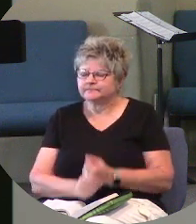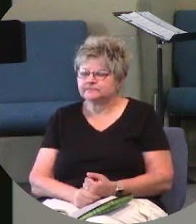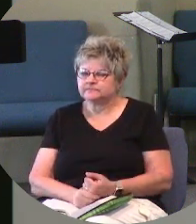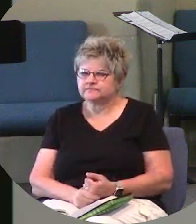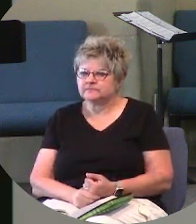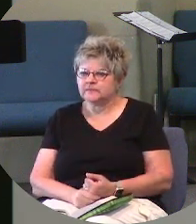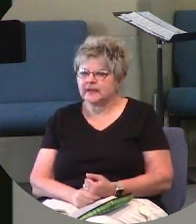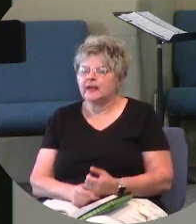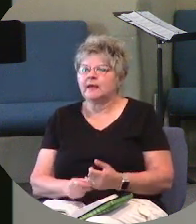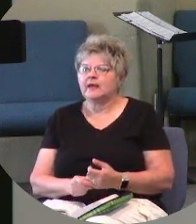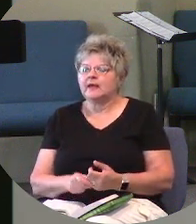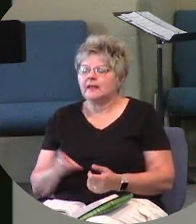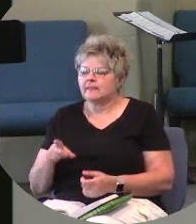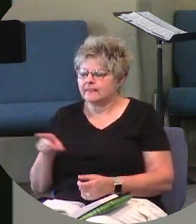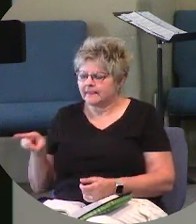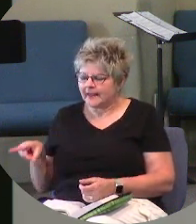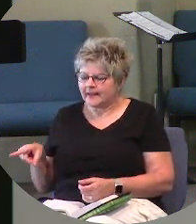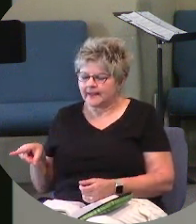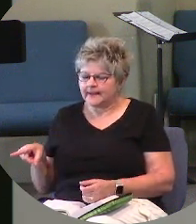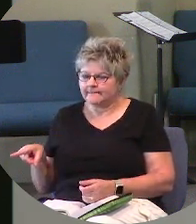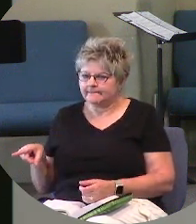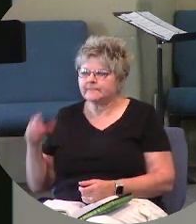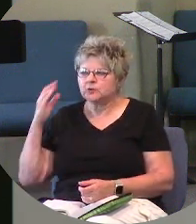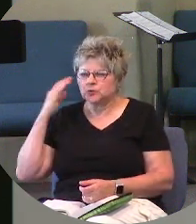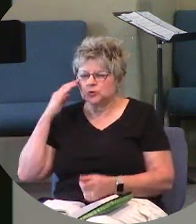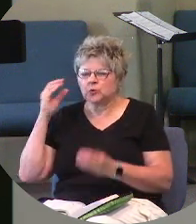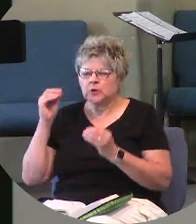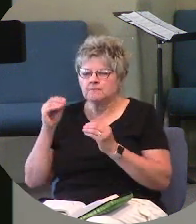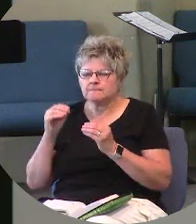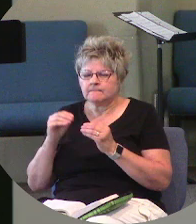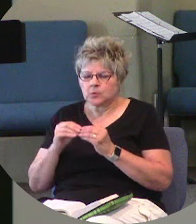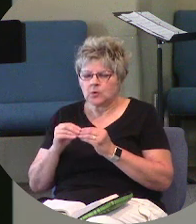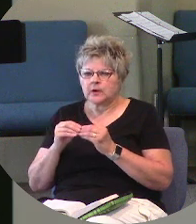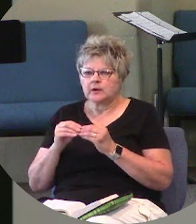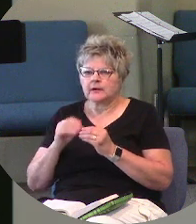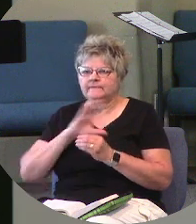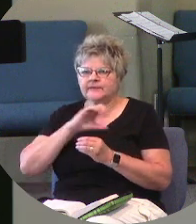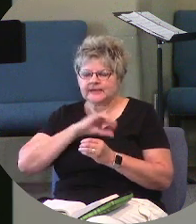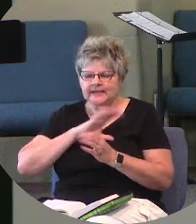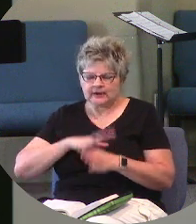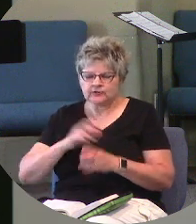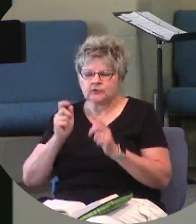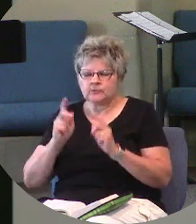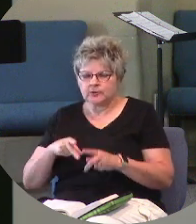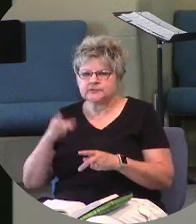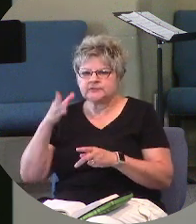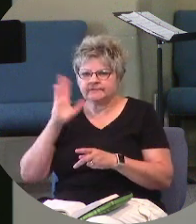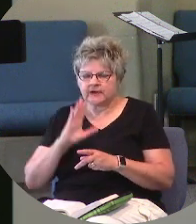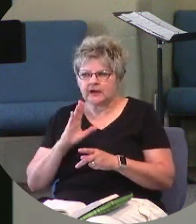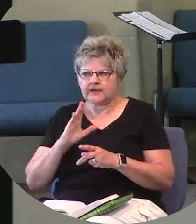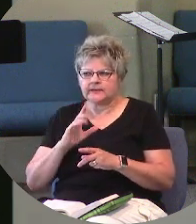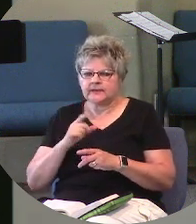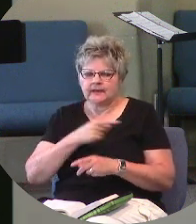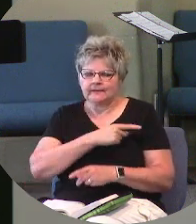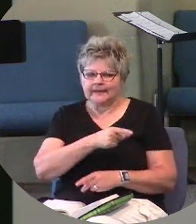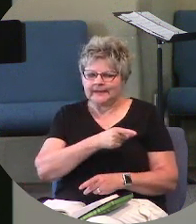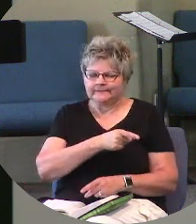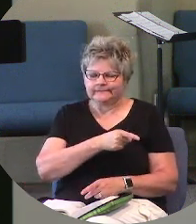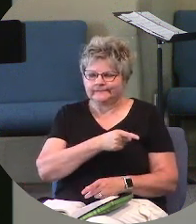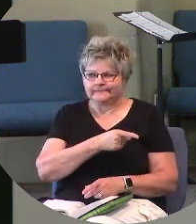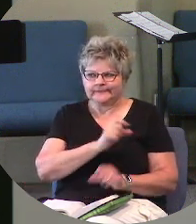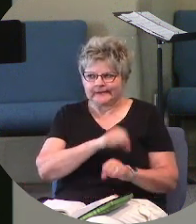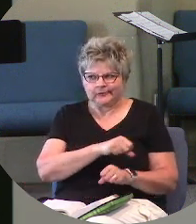And they knew more of the character and the person of God than the Samaritans ever could.